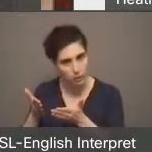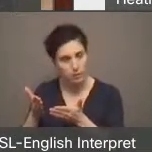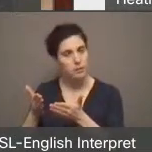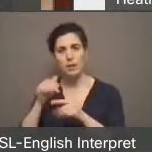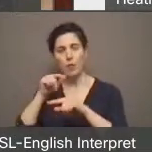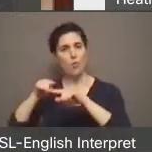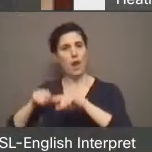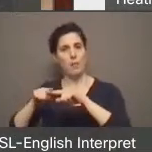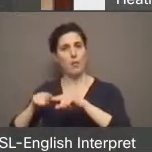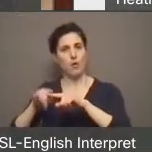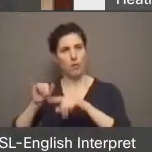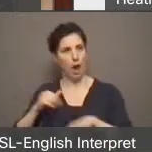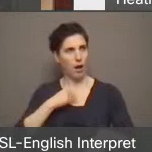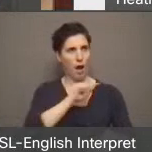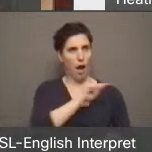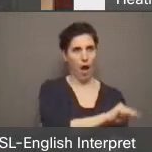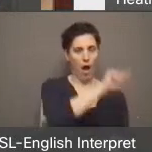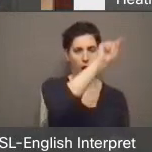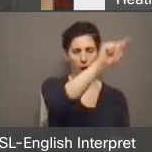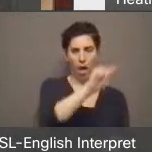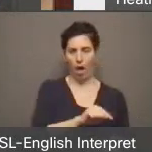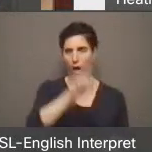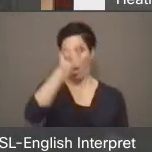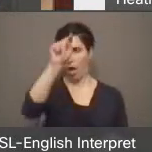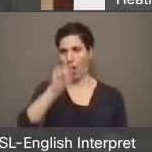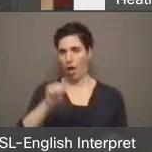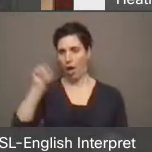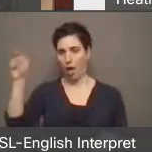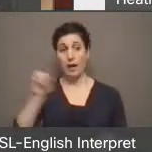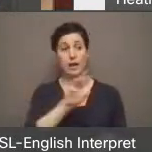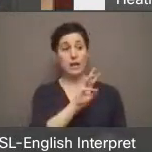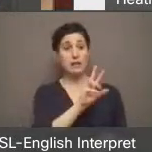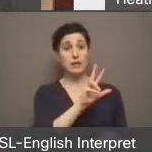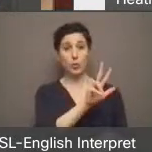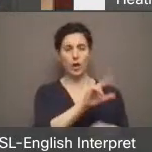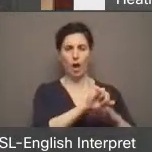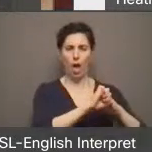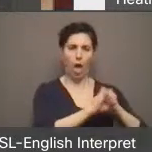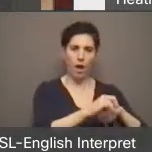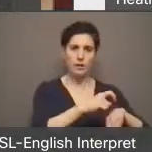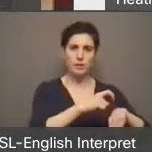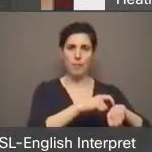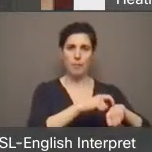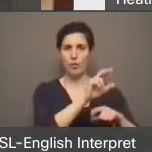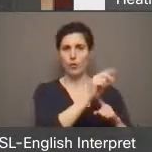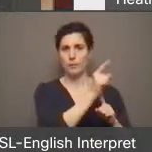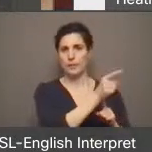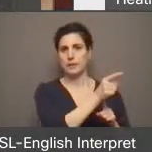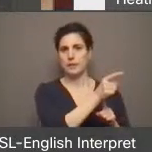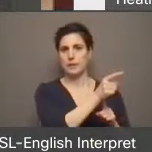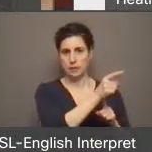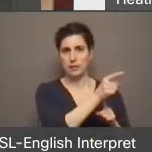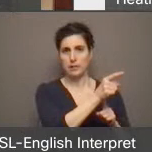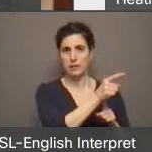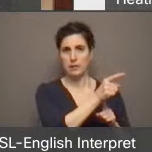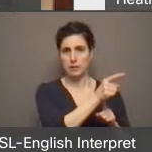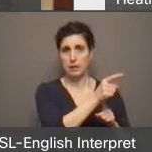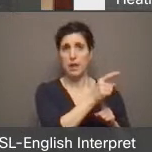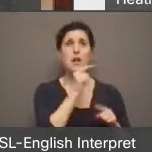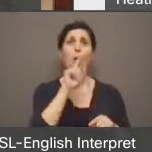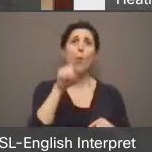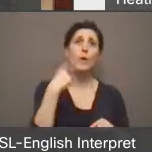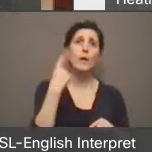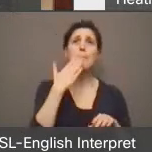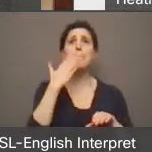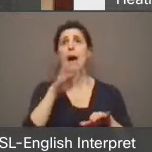So I'm seeing 30 minute headways on the 63 sometimes. And I'm not just counting that on a snow day like today or what